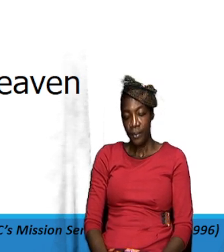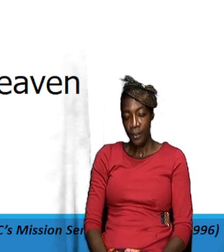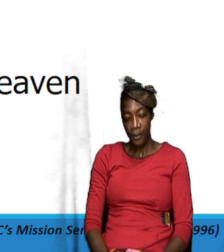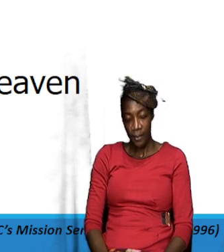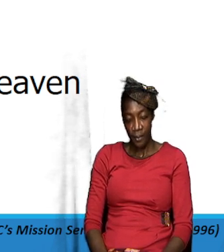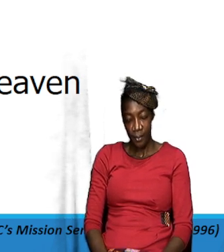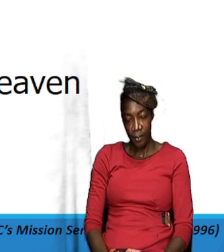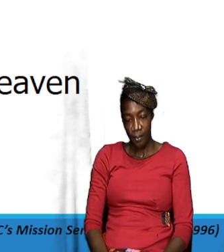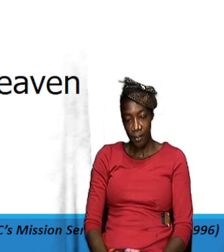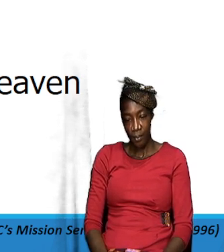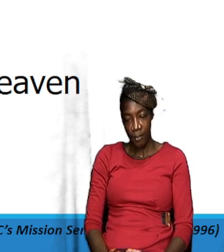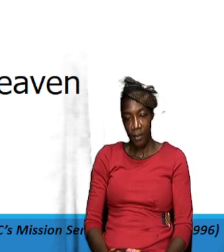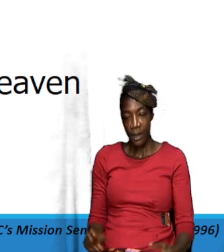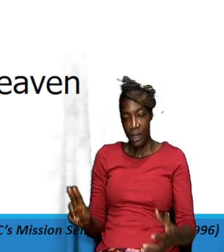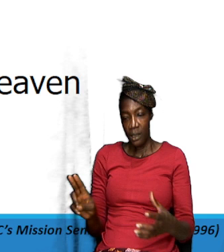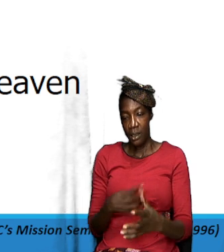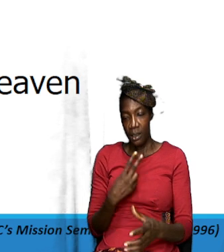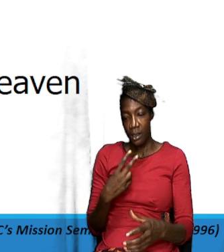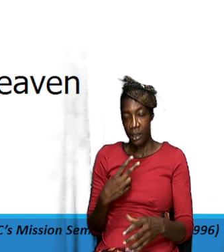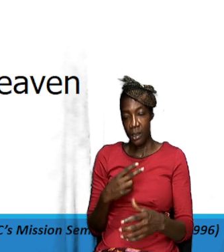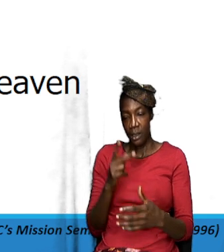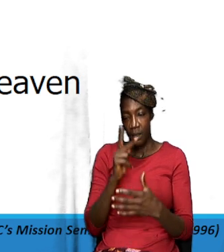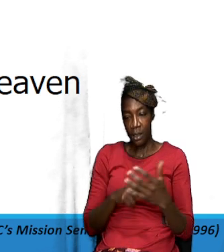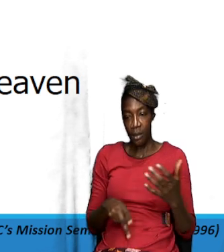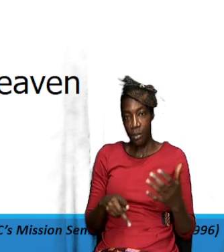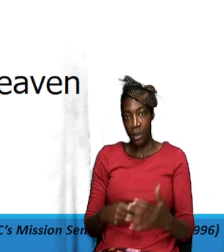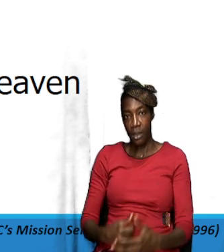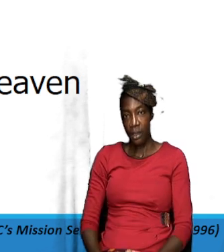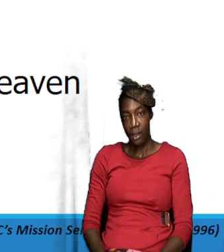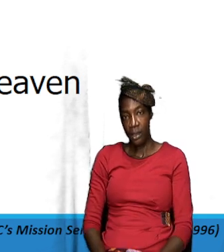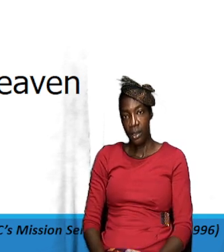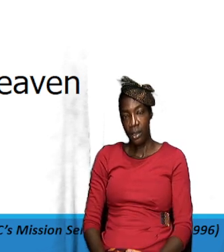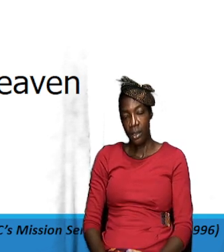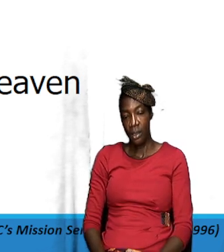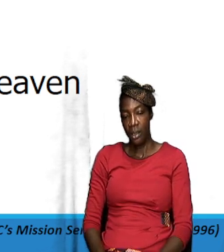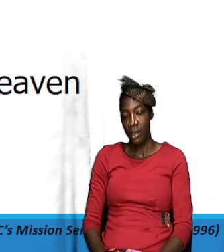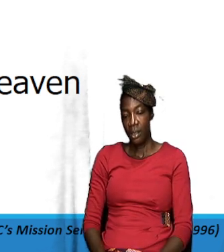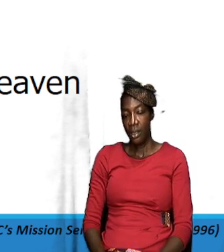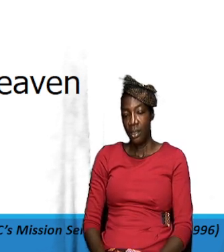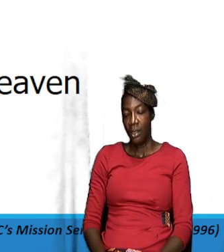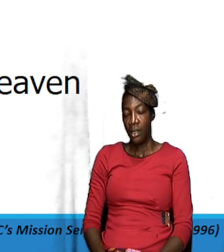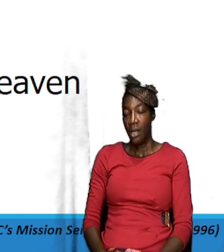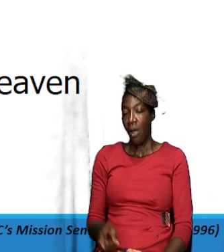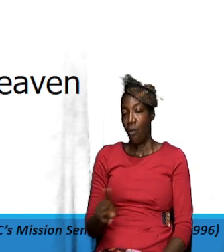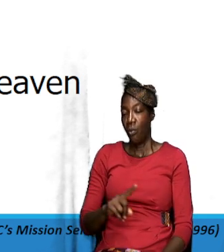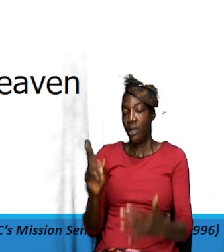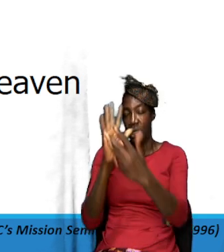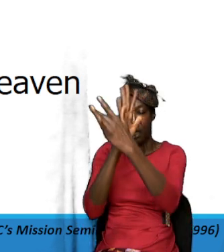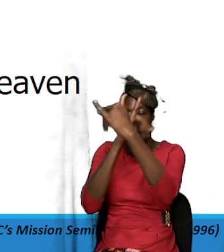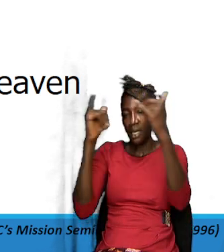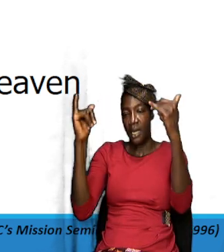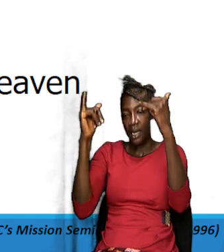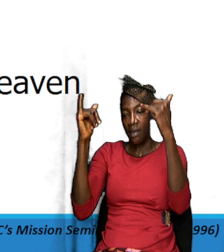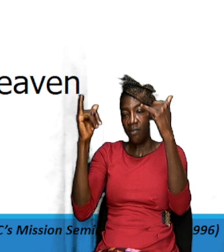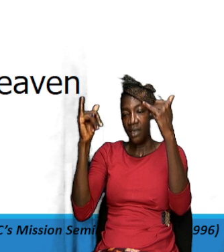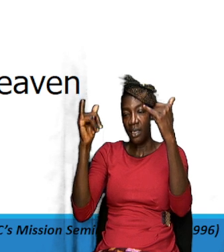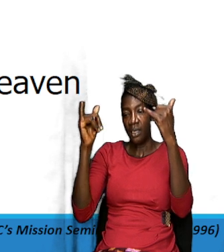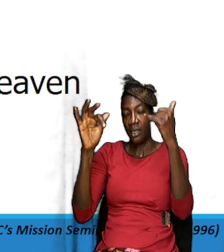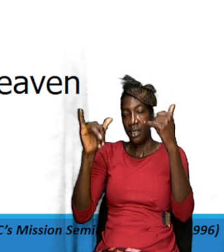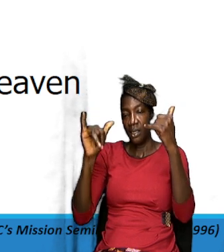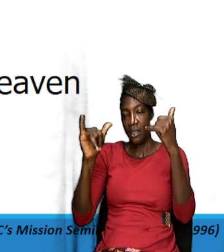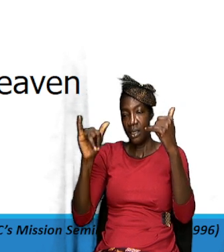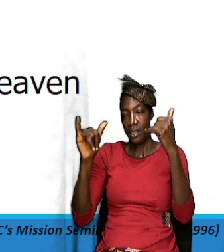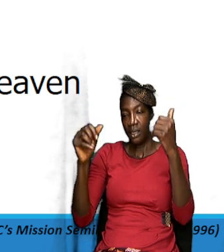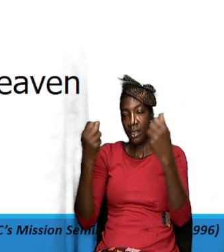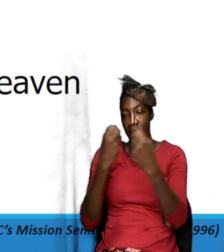the second part of the address which art in heaven you know it safeguards